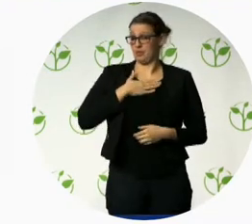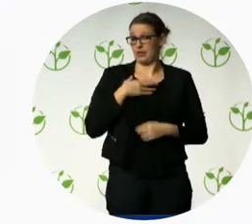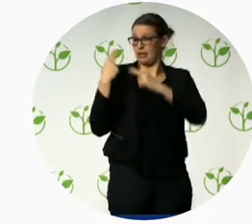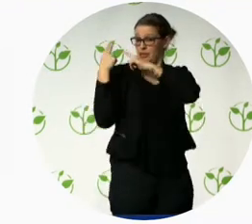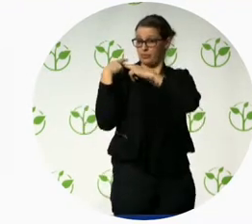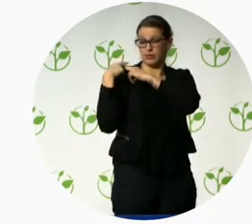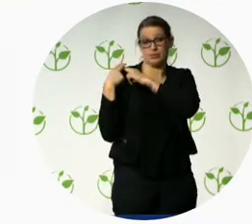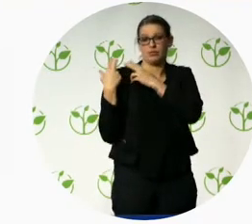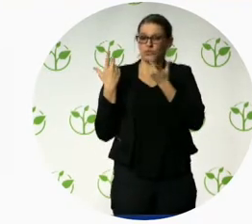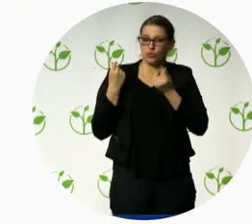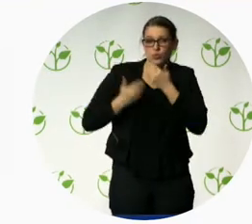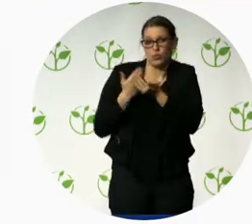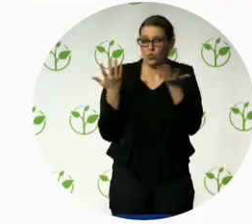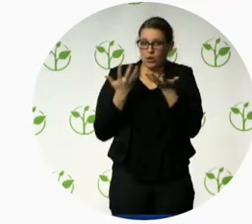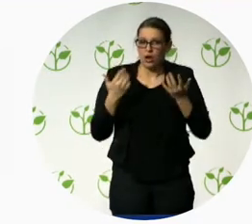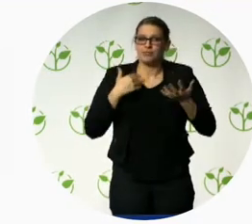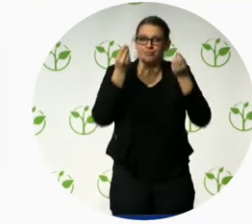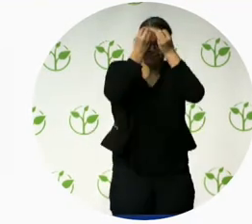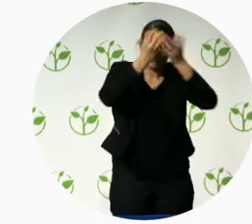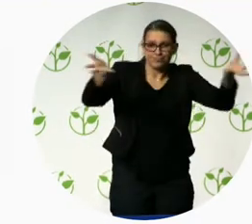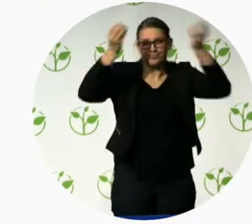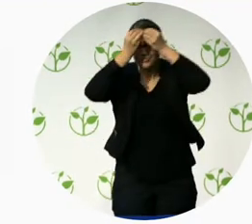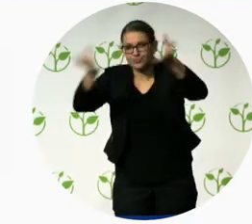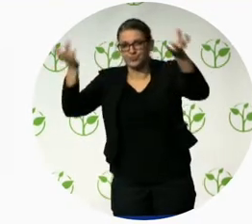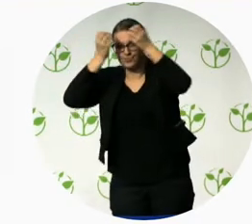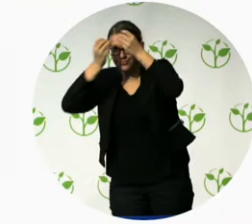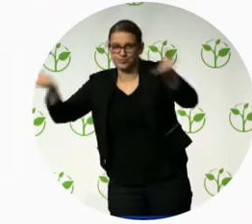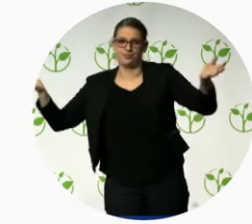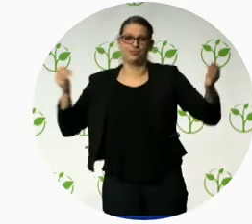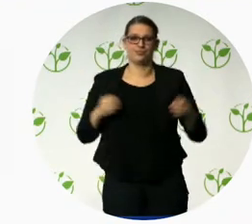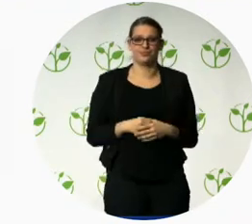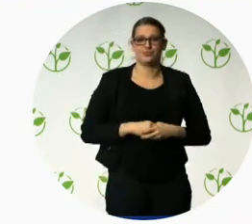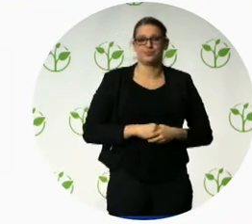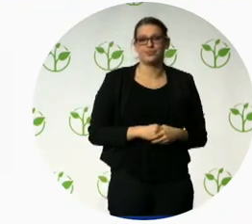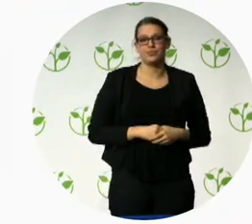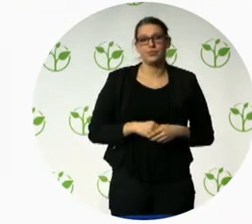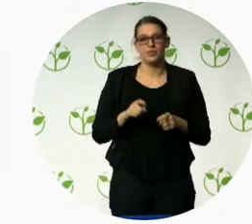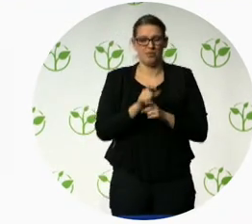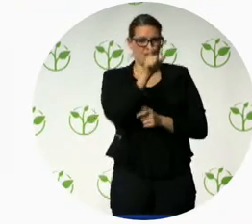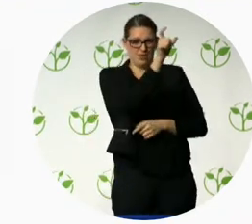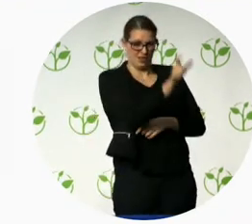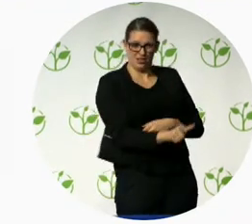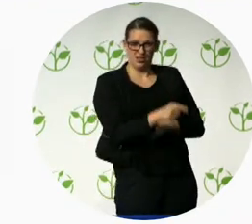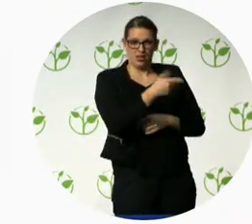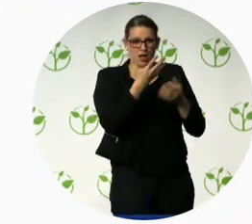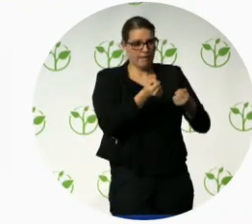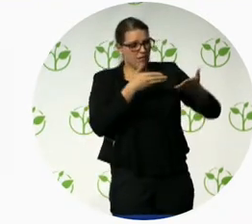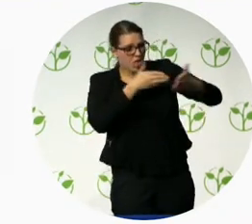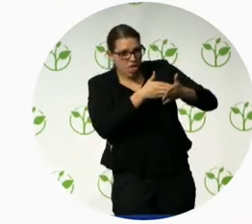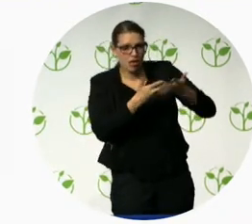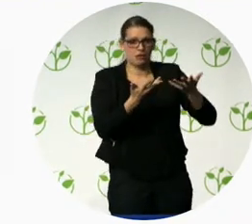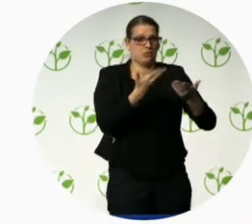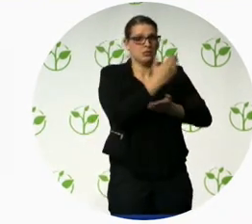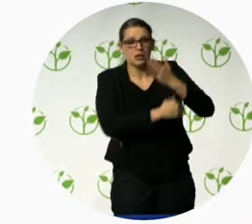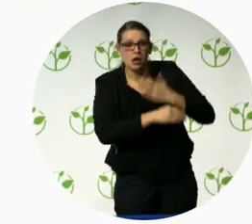is not a personal health condition. Disability is a difference between you and what you're trying to achieve. It's about the outcome. I don't care